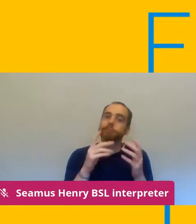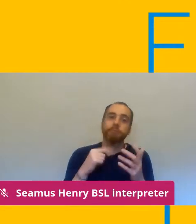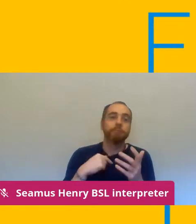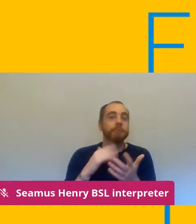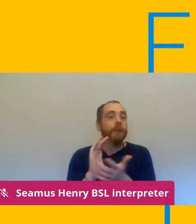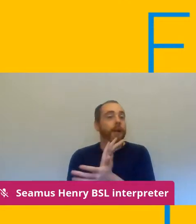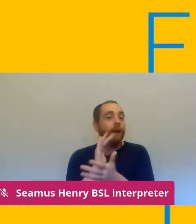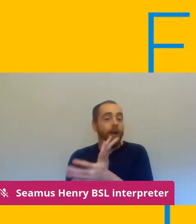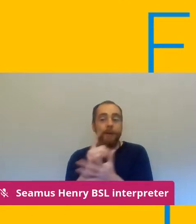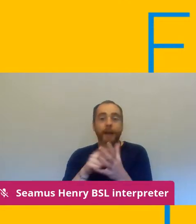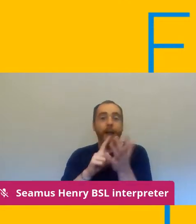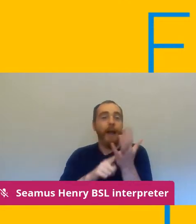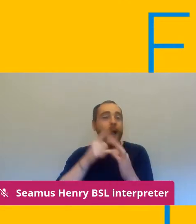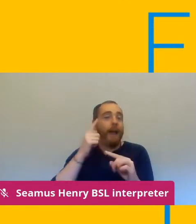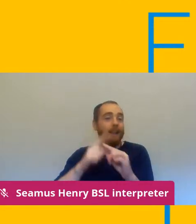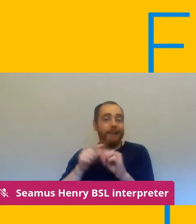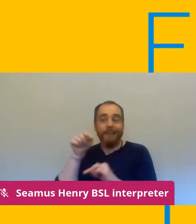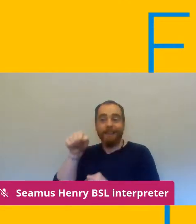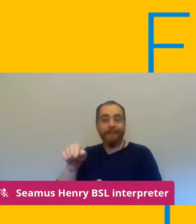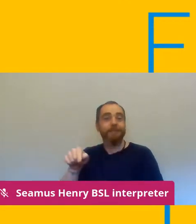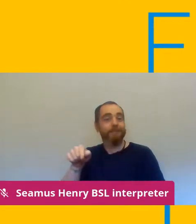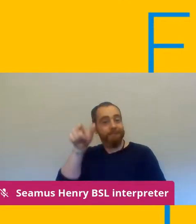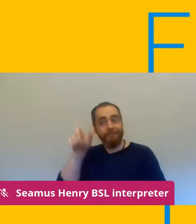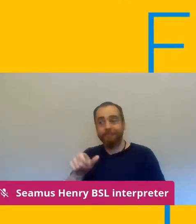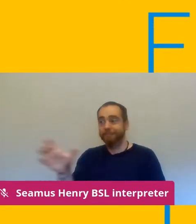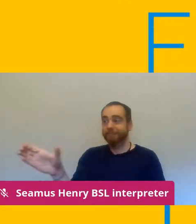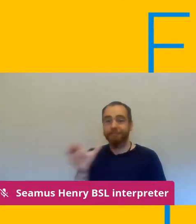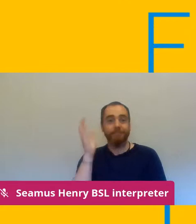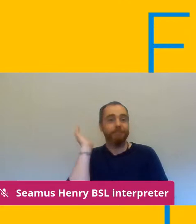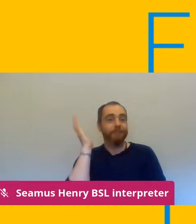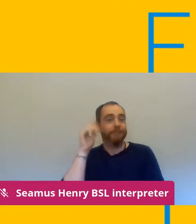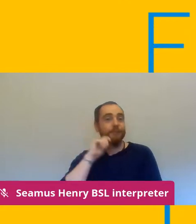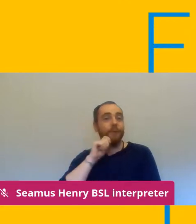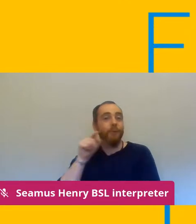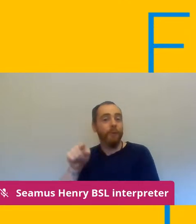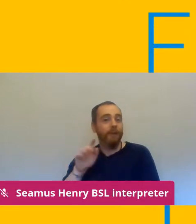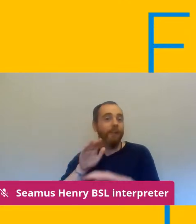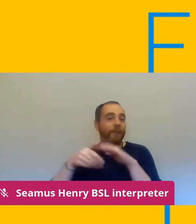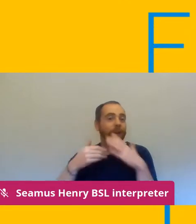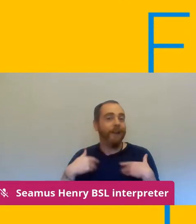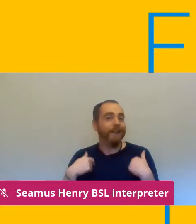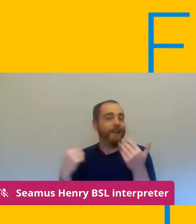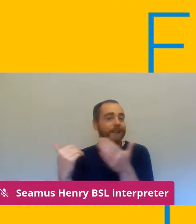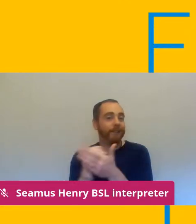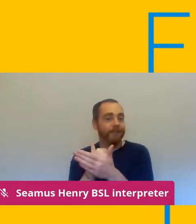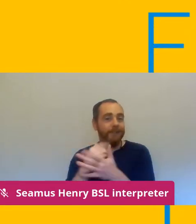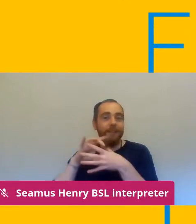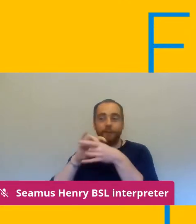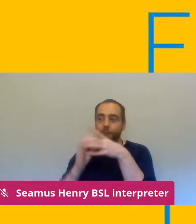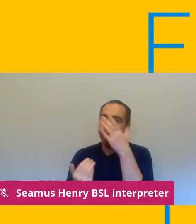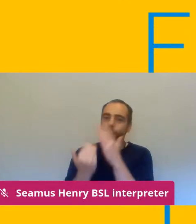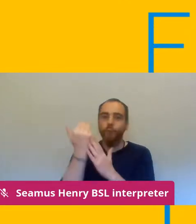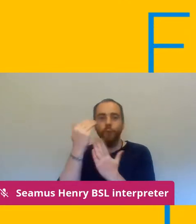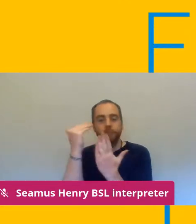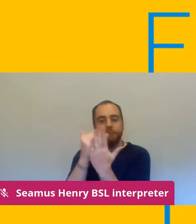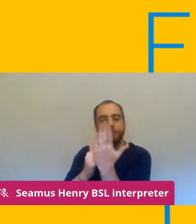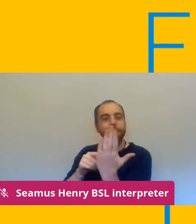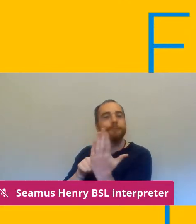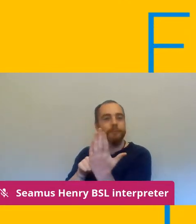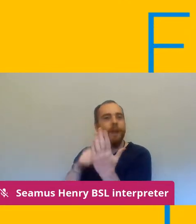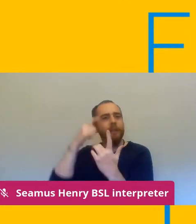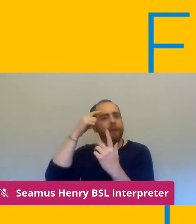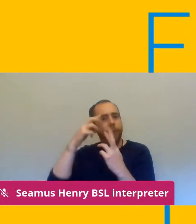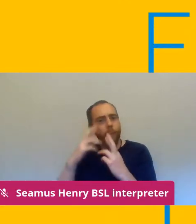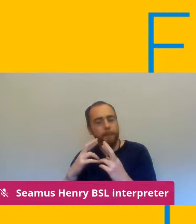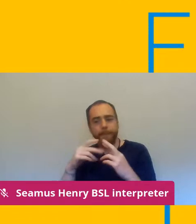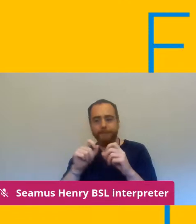safety official to be able to talk you through the new guidance um that's been developed um and I think it's going to be I hope it's going to be a really really helpful session for